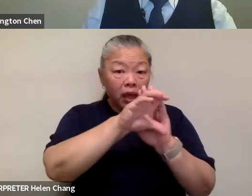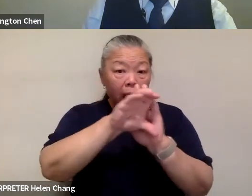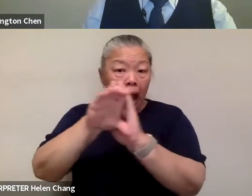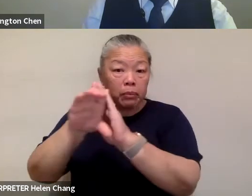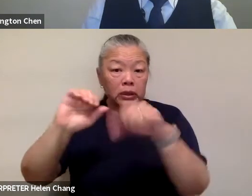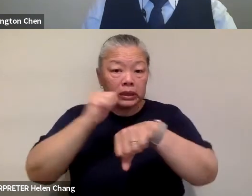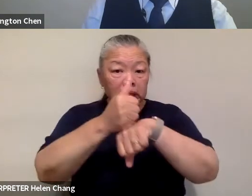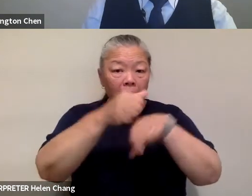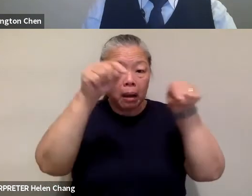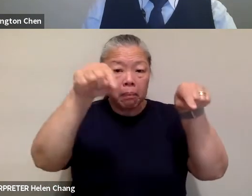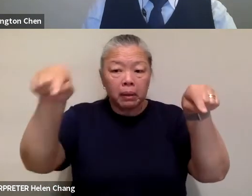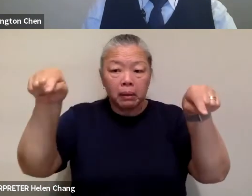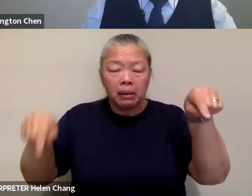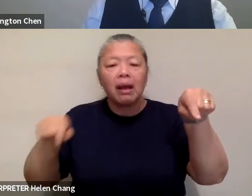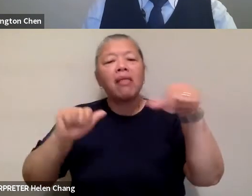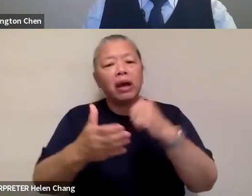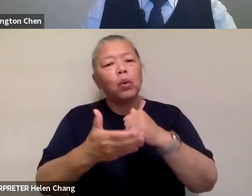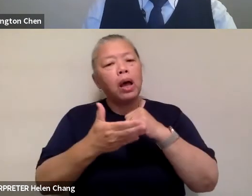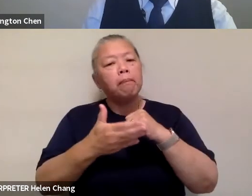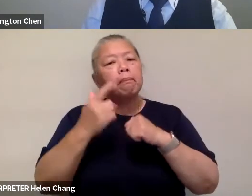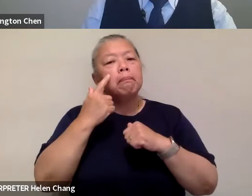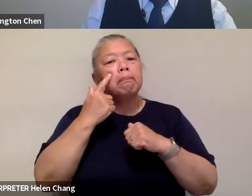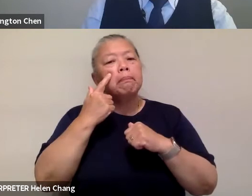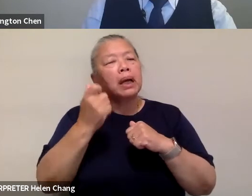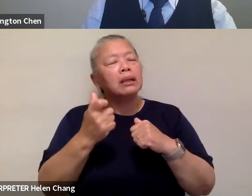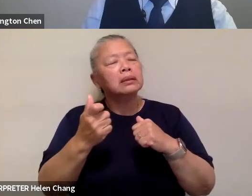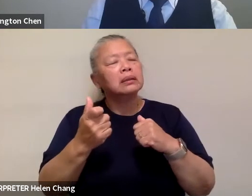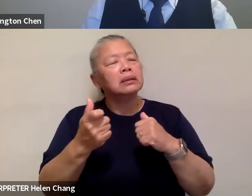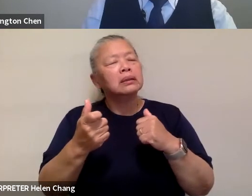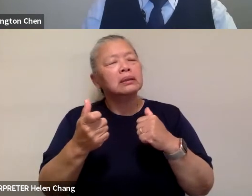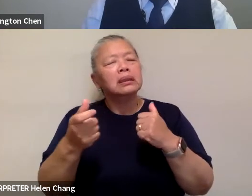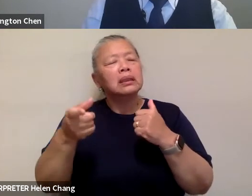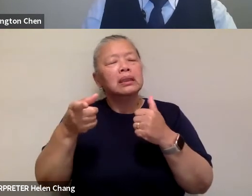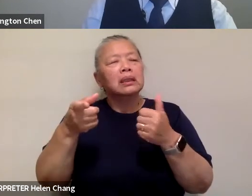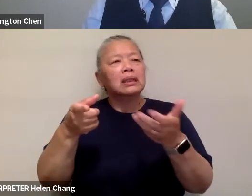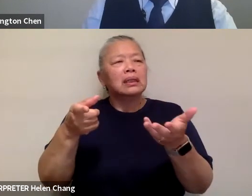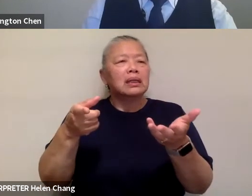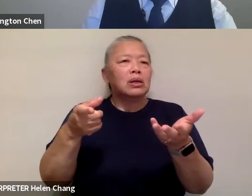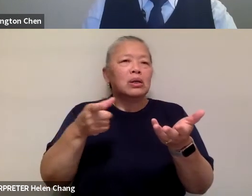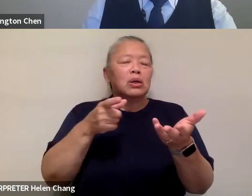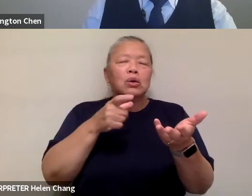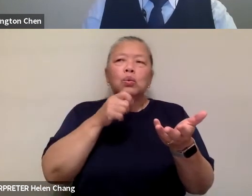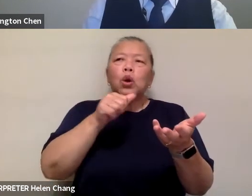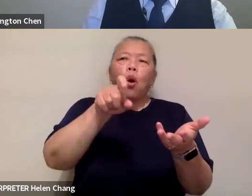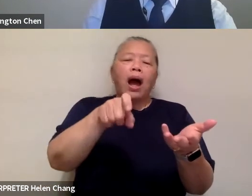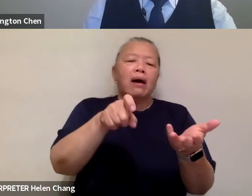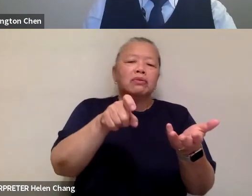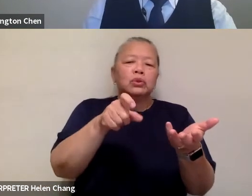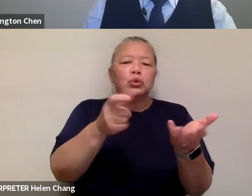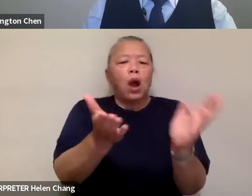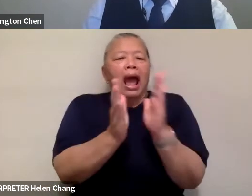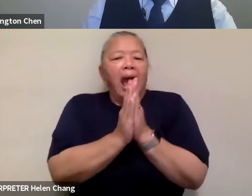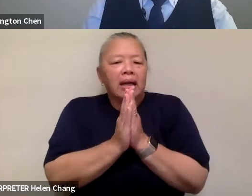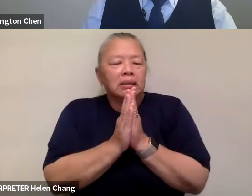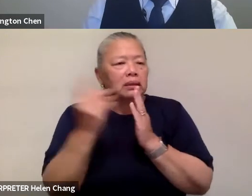help us by just saying we're not asking for anyone to give any like personal